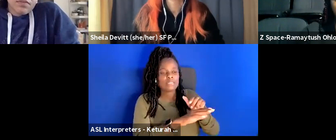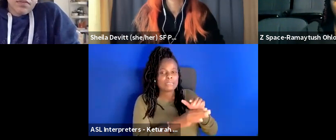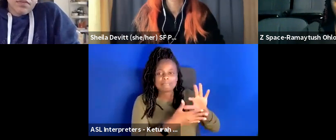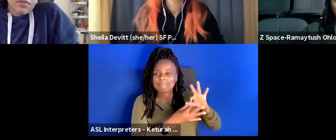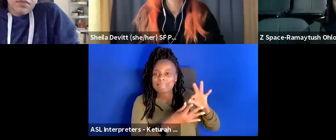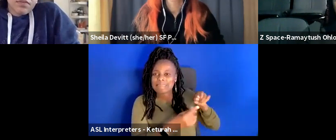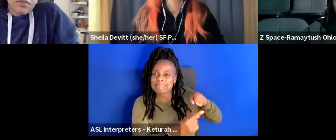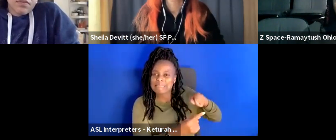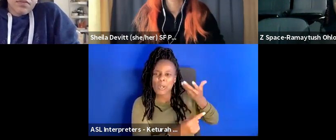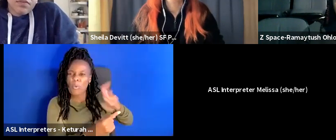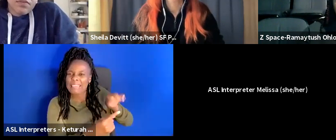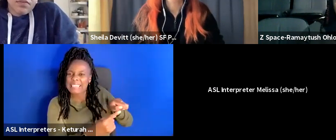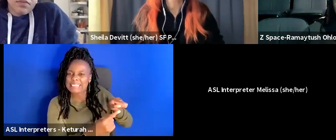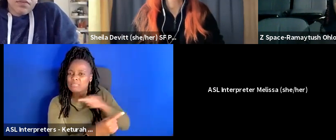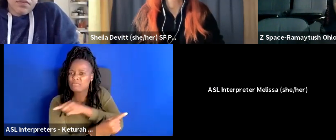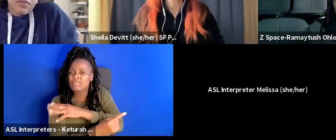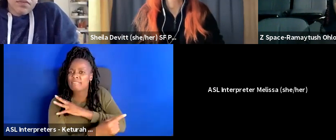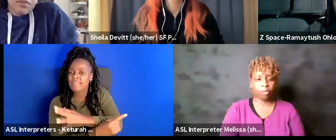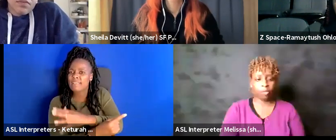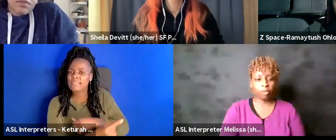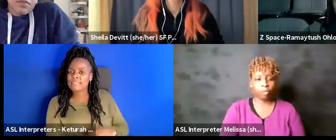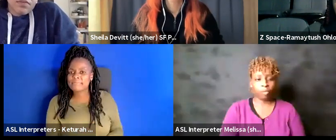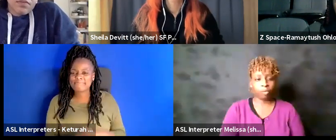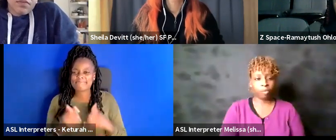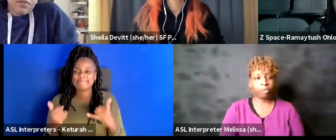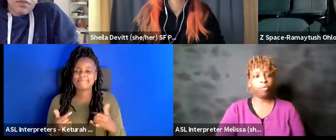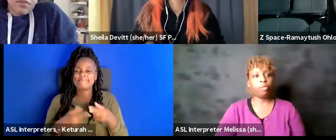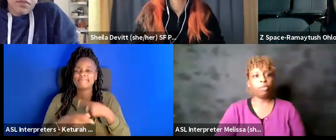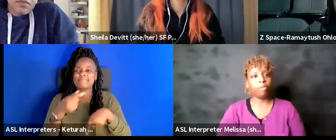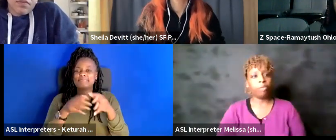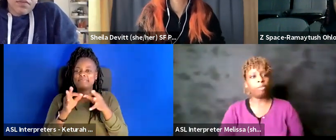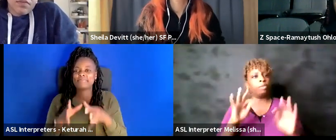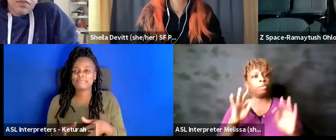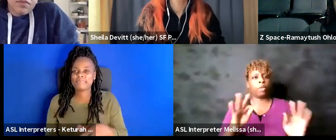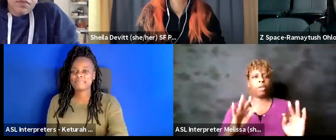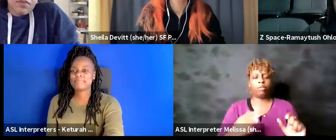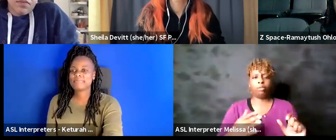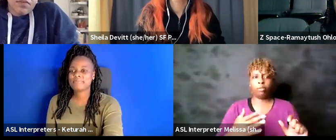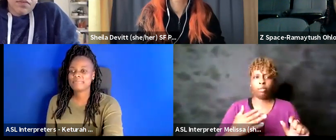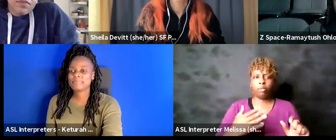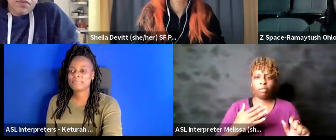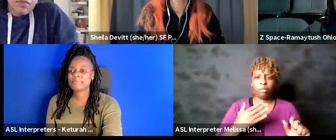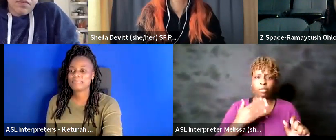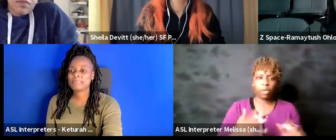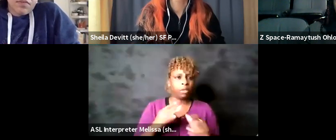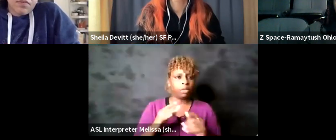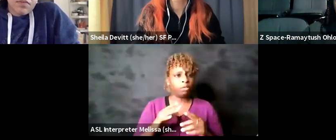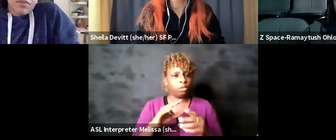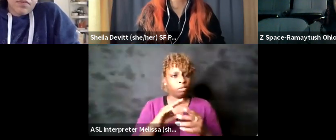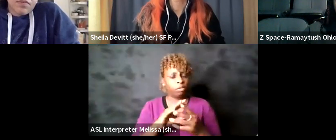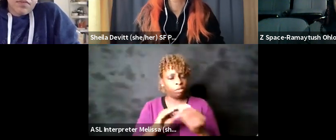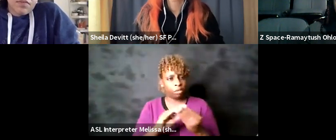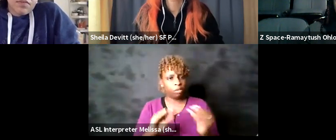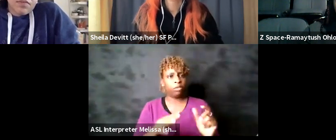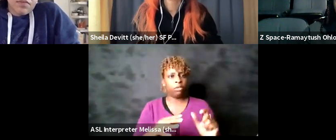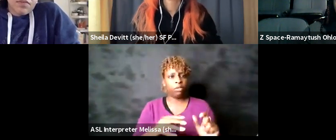oh i love that i'm kind of i really feel